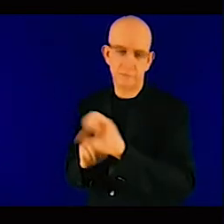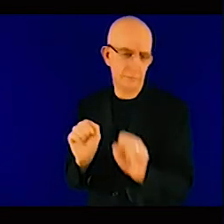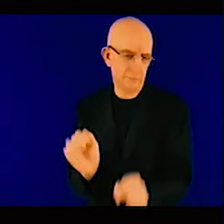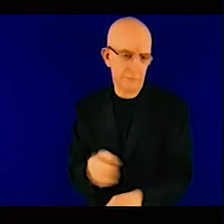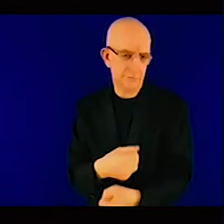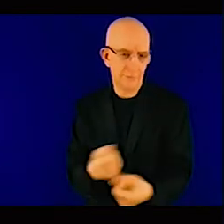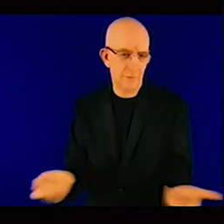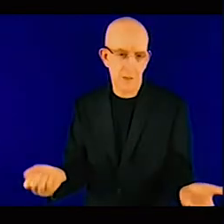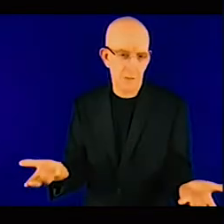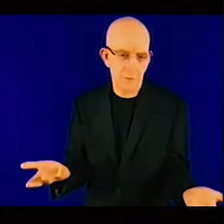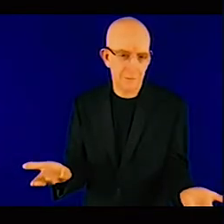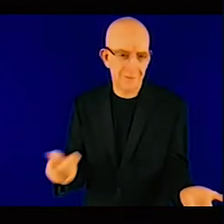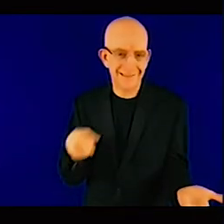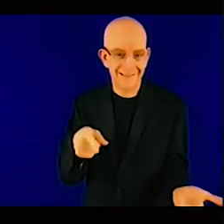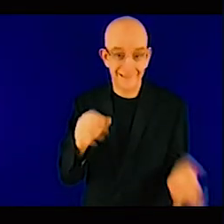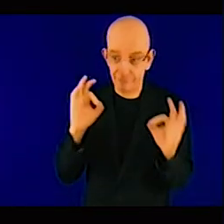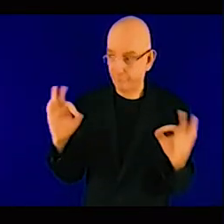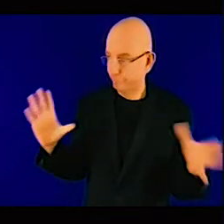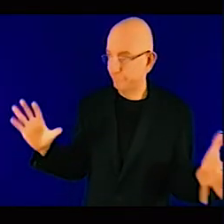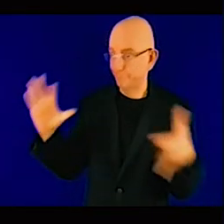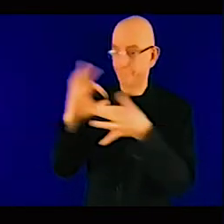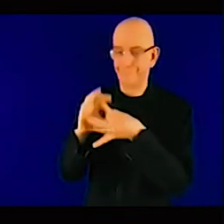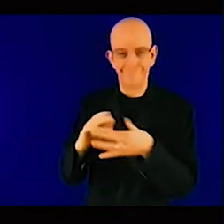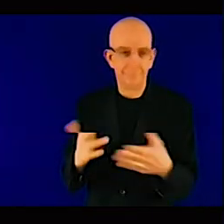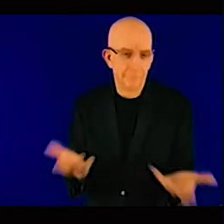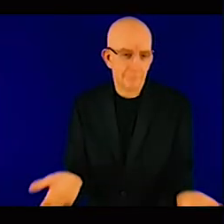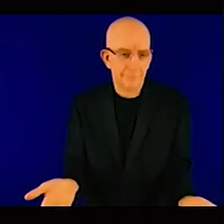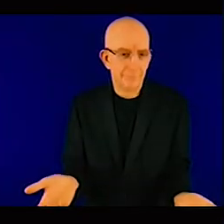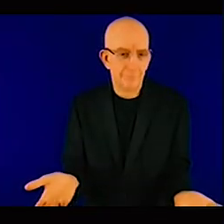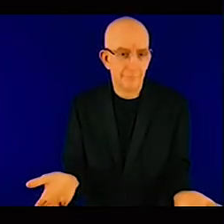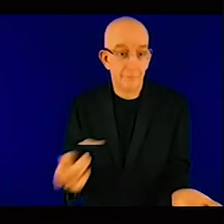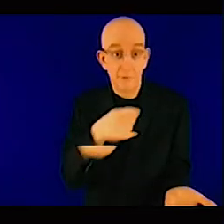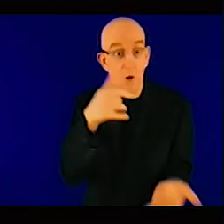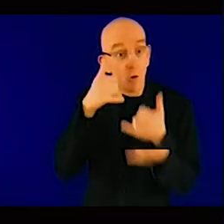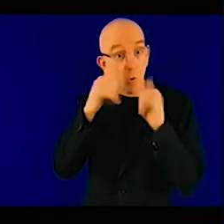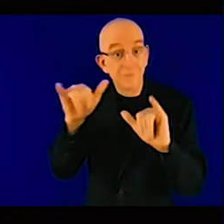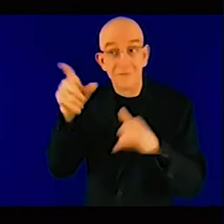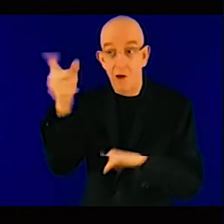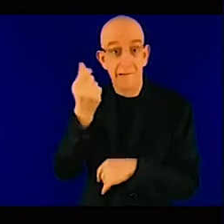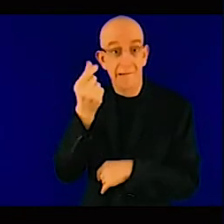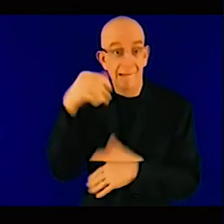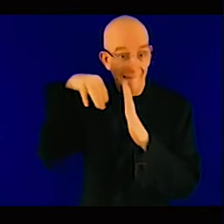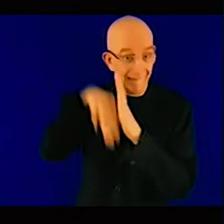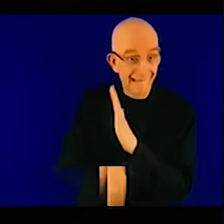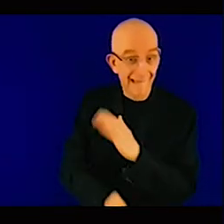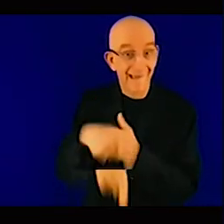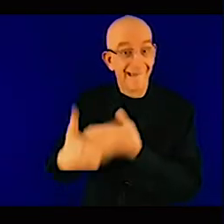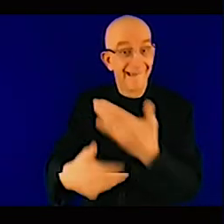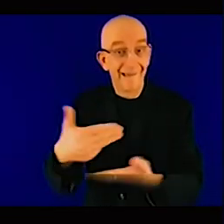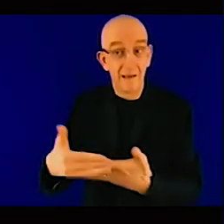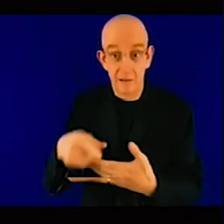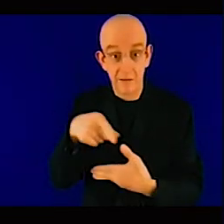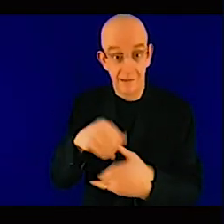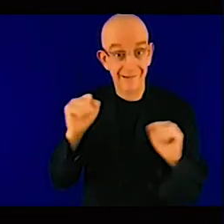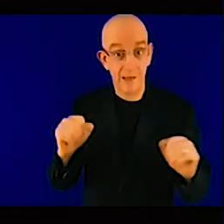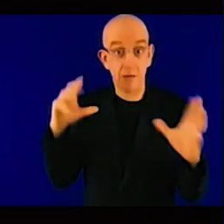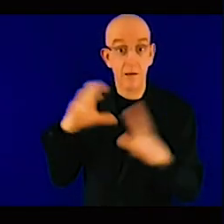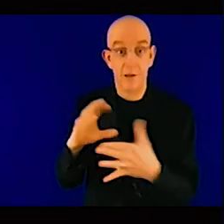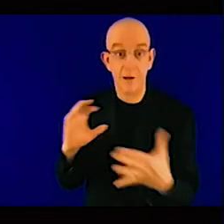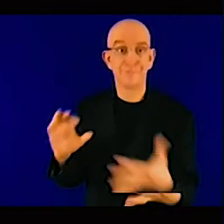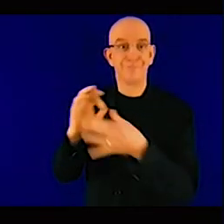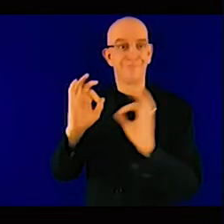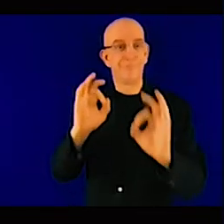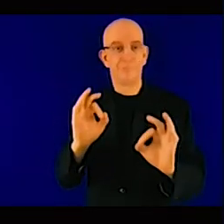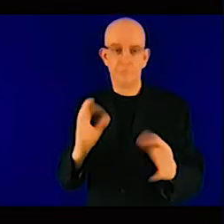in most African countries so there needs to be almost one an enabling environment to